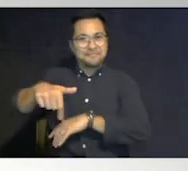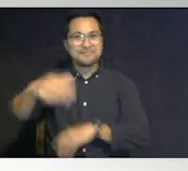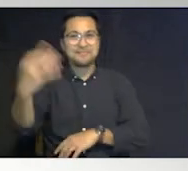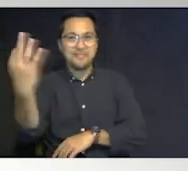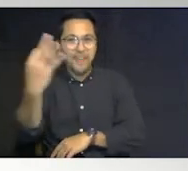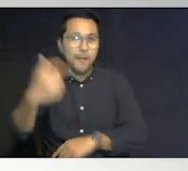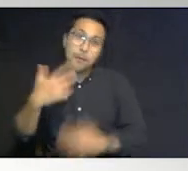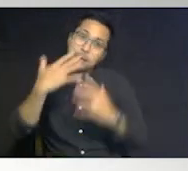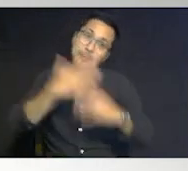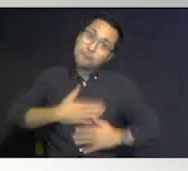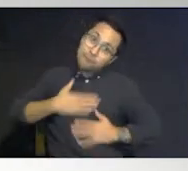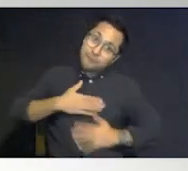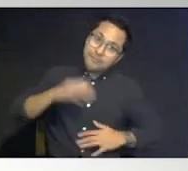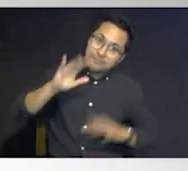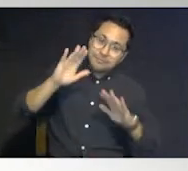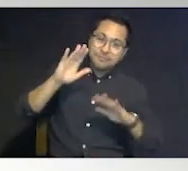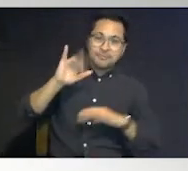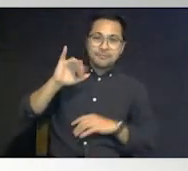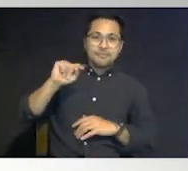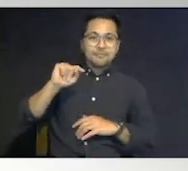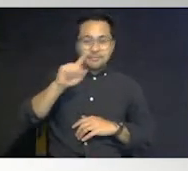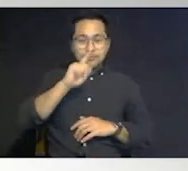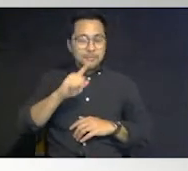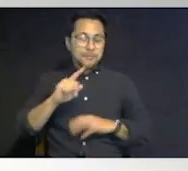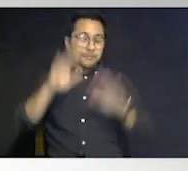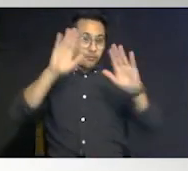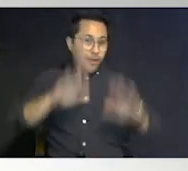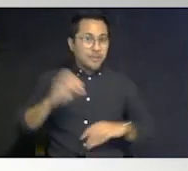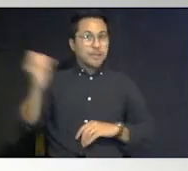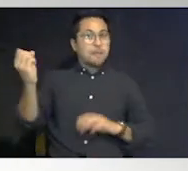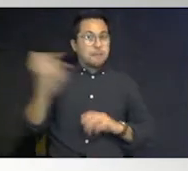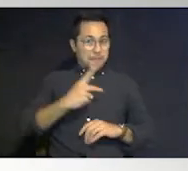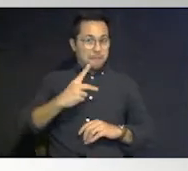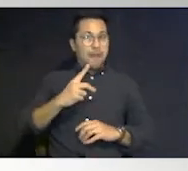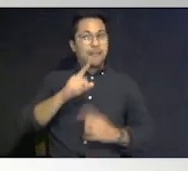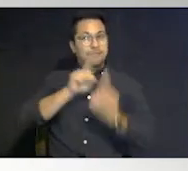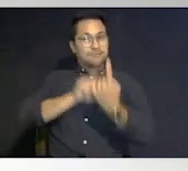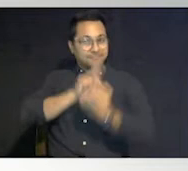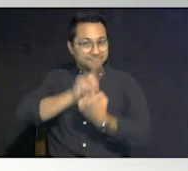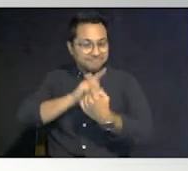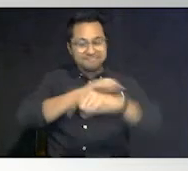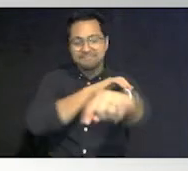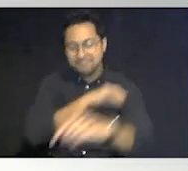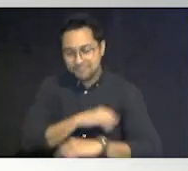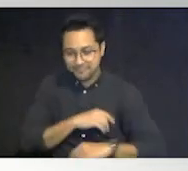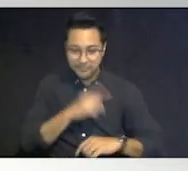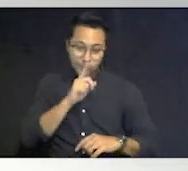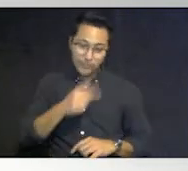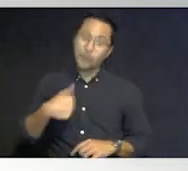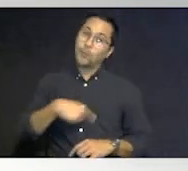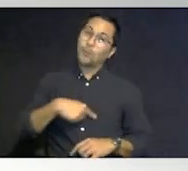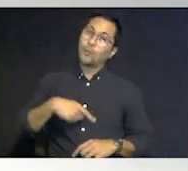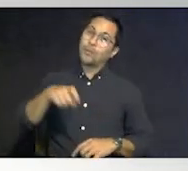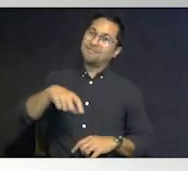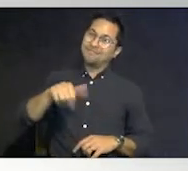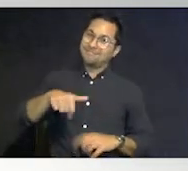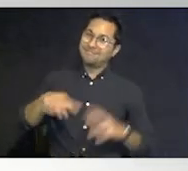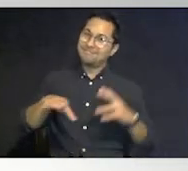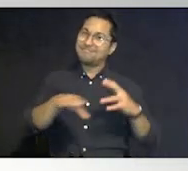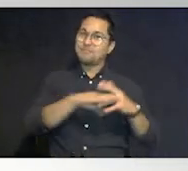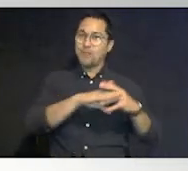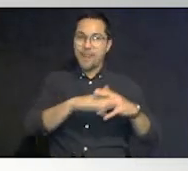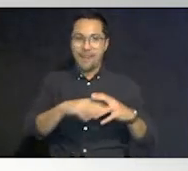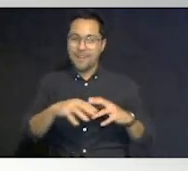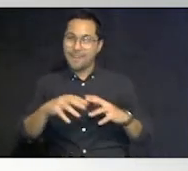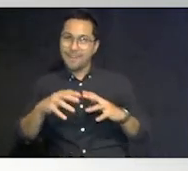it's truly wonderful to be back in person we all certainly needed this break and to get to spend some time with all of